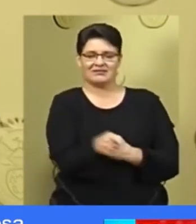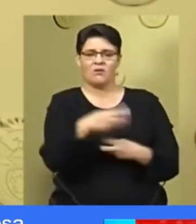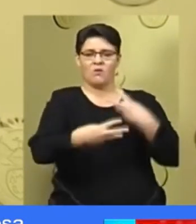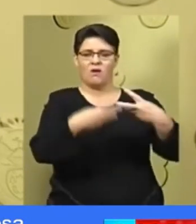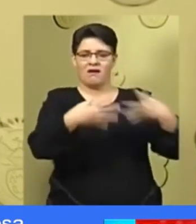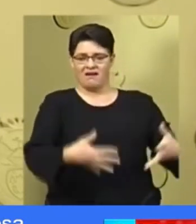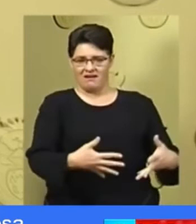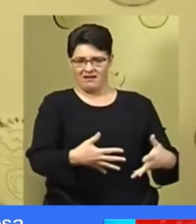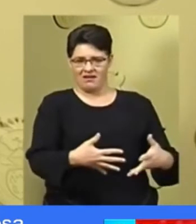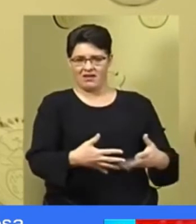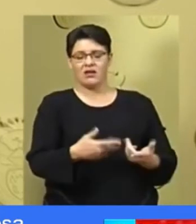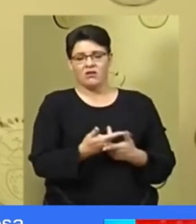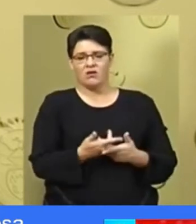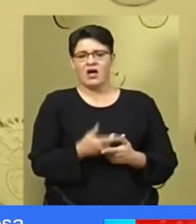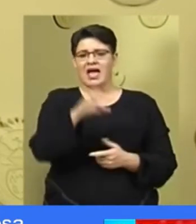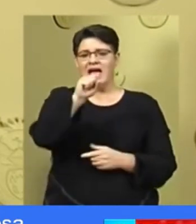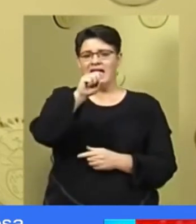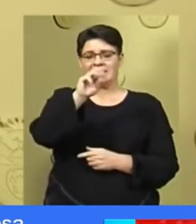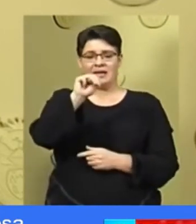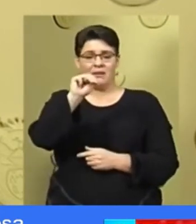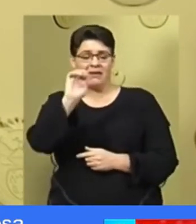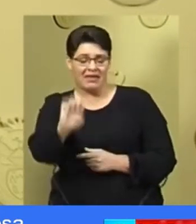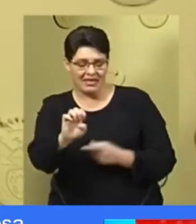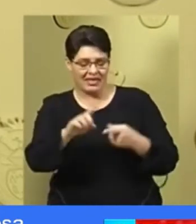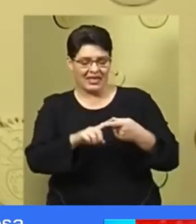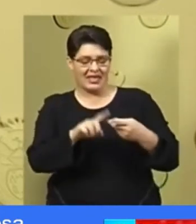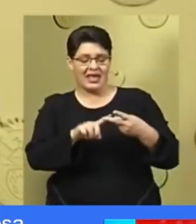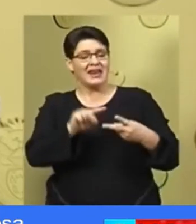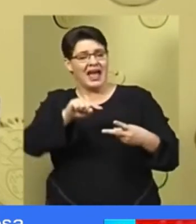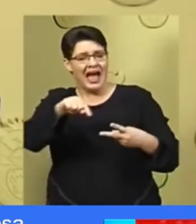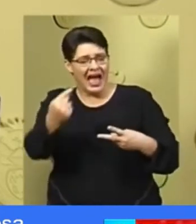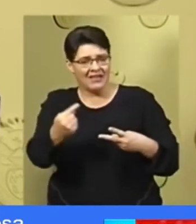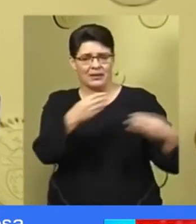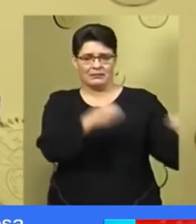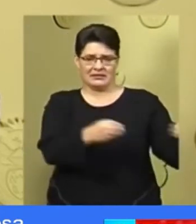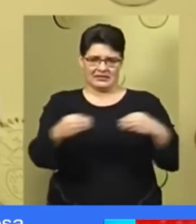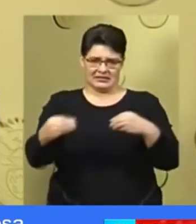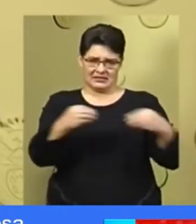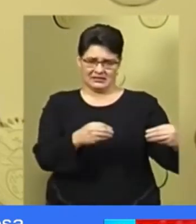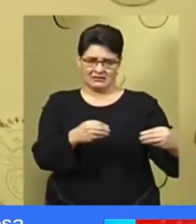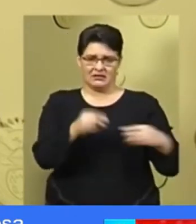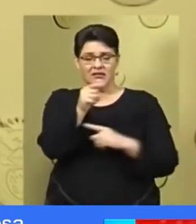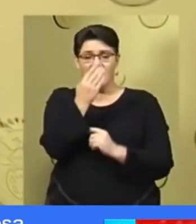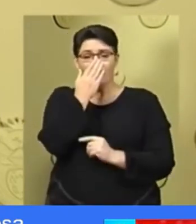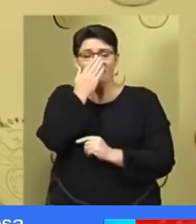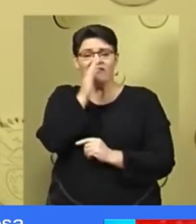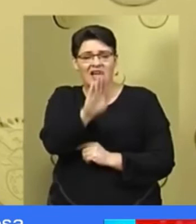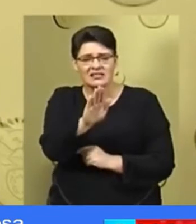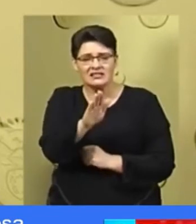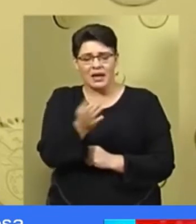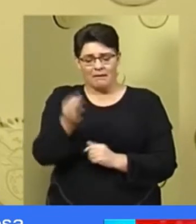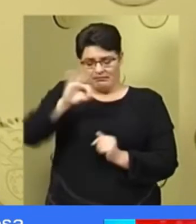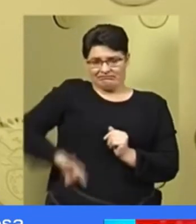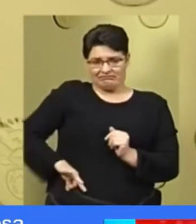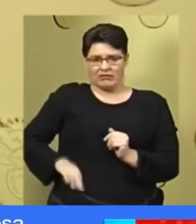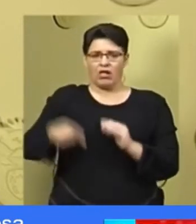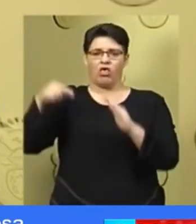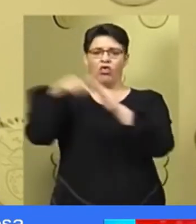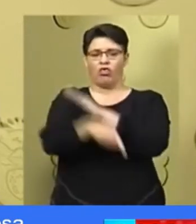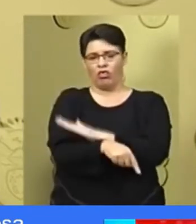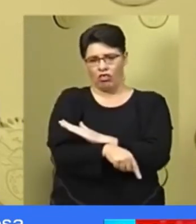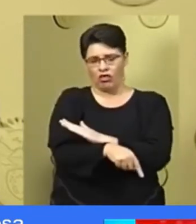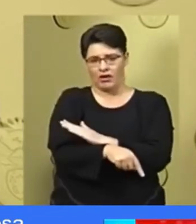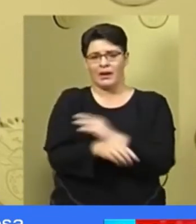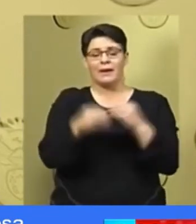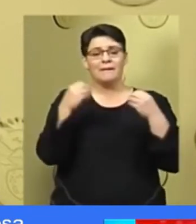workers in SMEs and other vulnerable firms who are faced with loss of income and